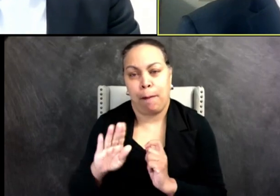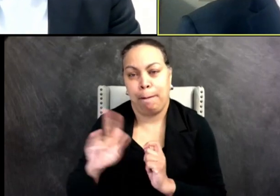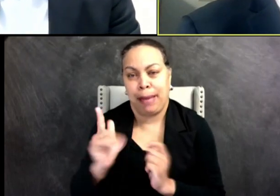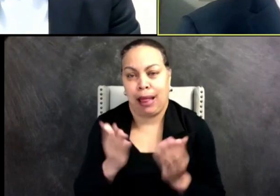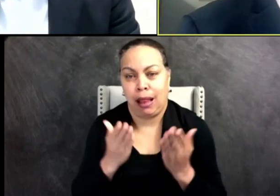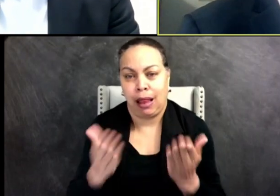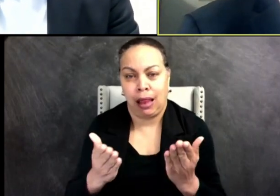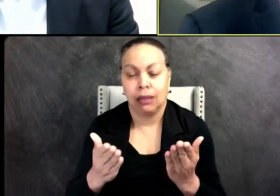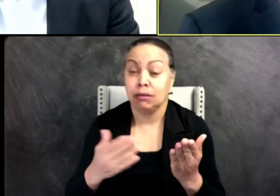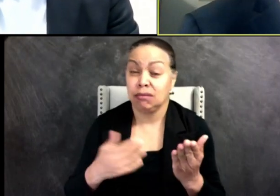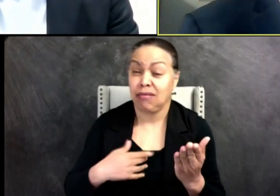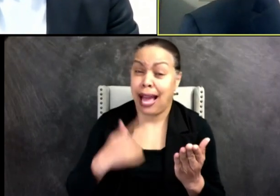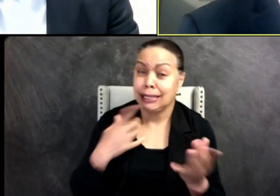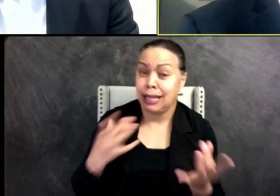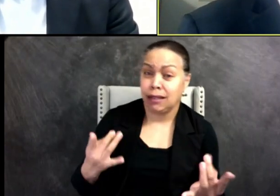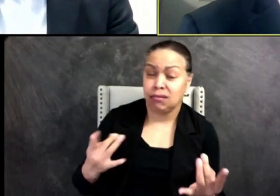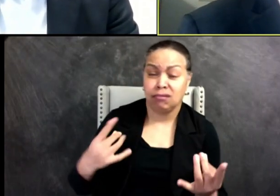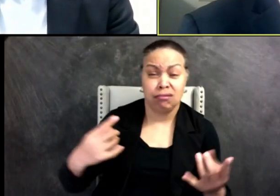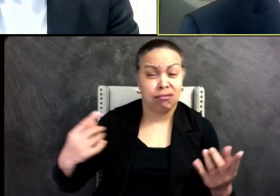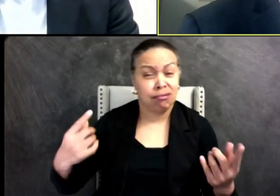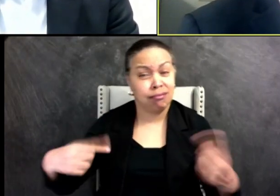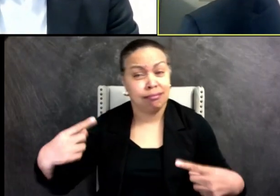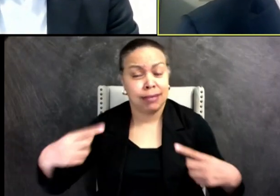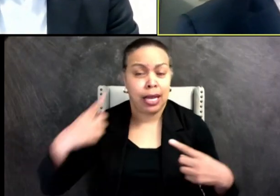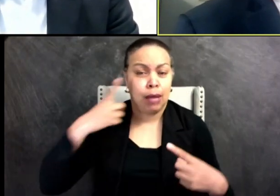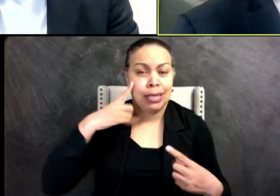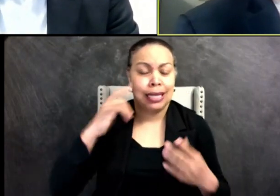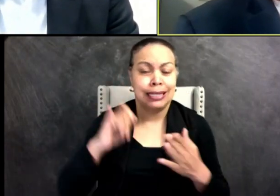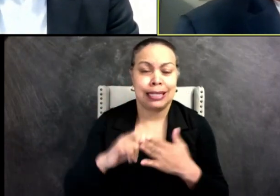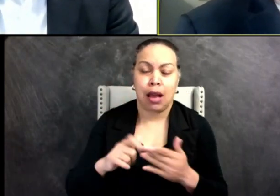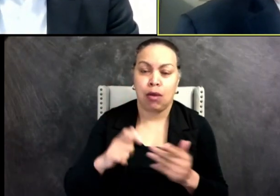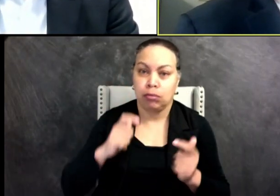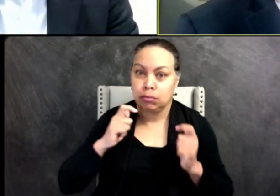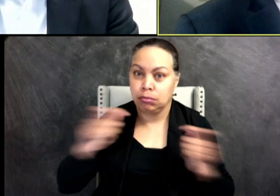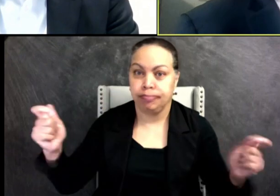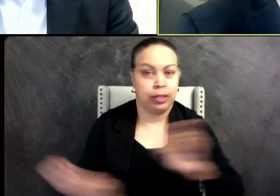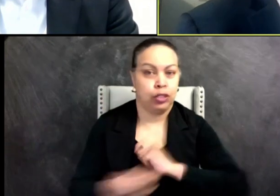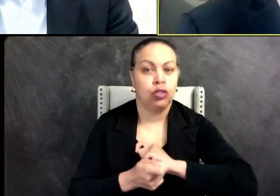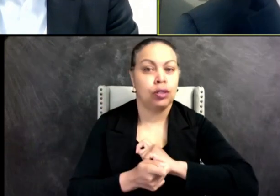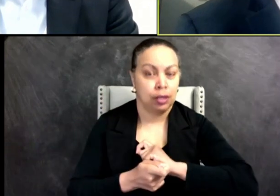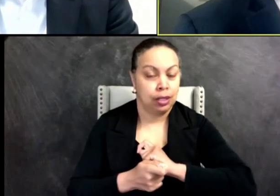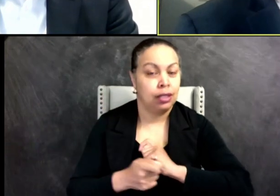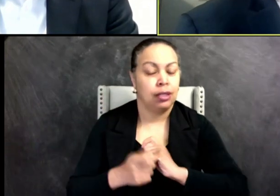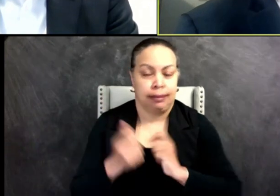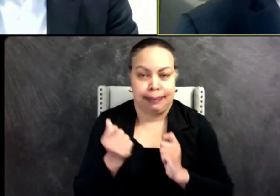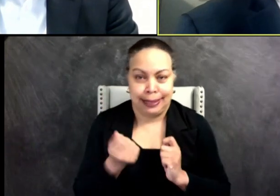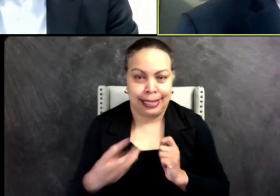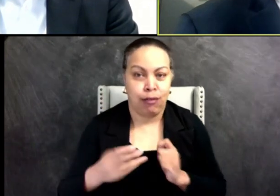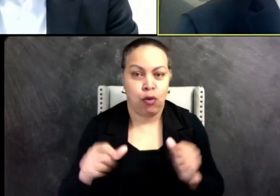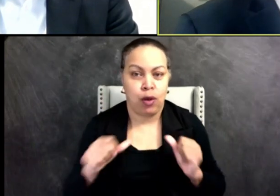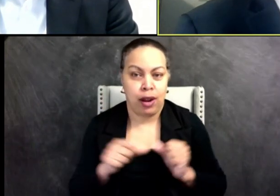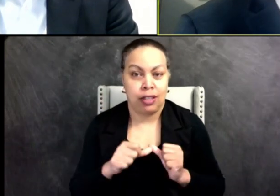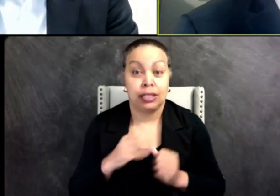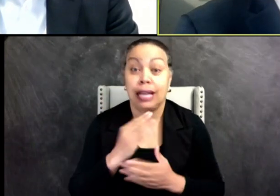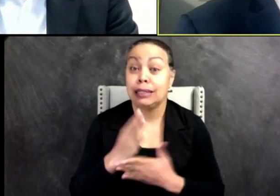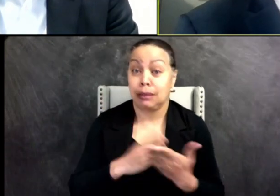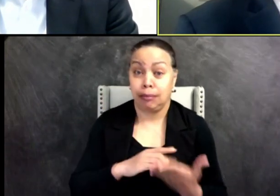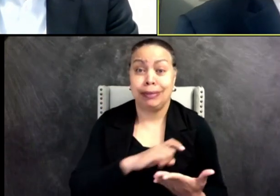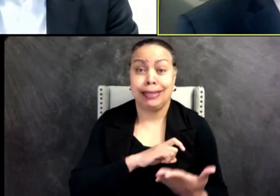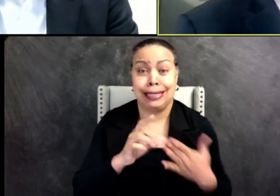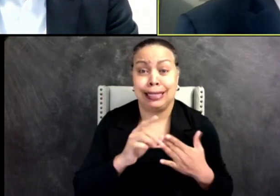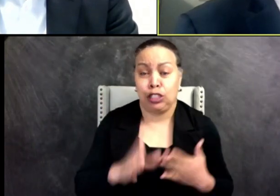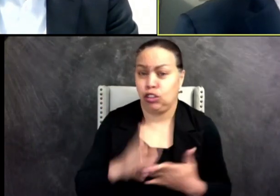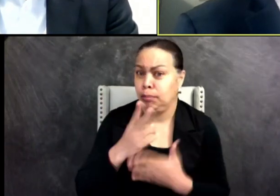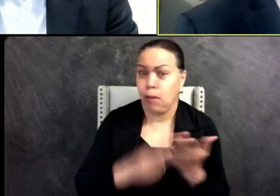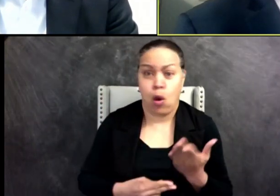it was wide sweeping. And there were even police leaders, there were police leaders on both